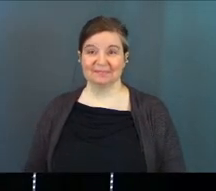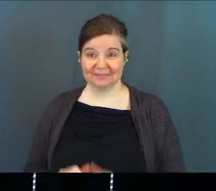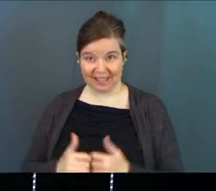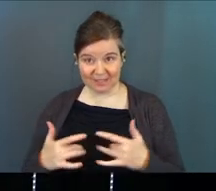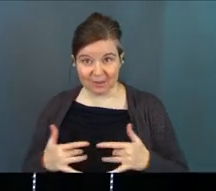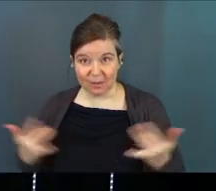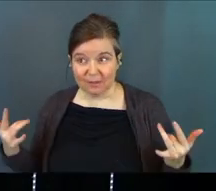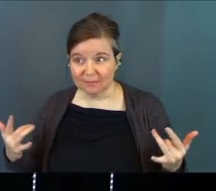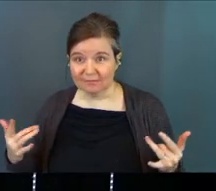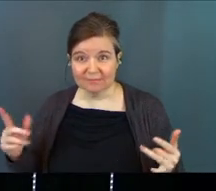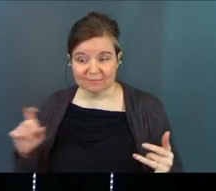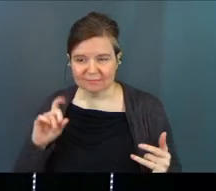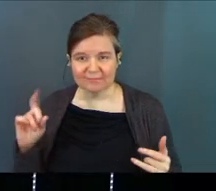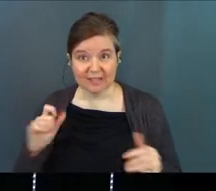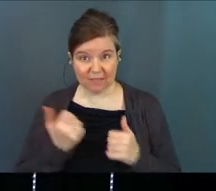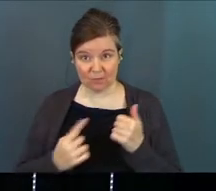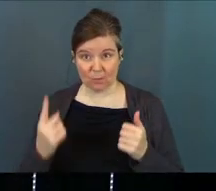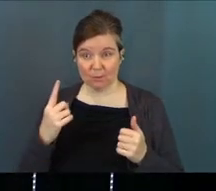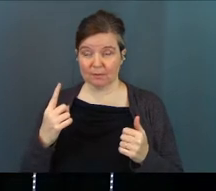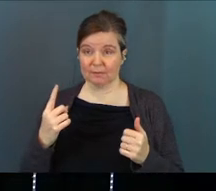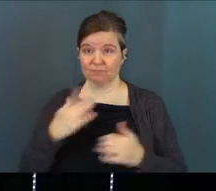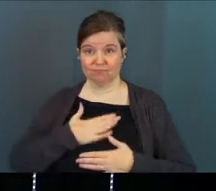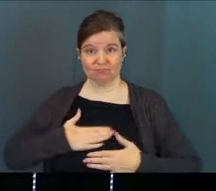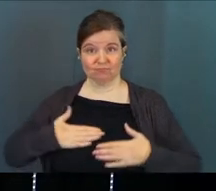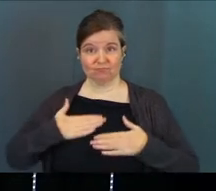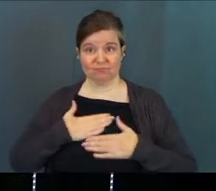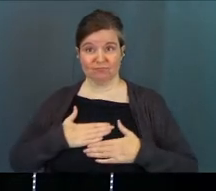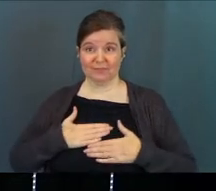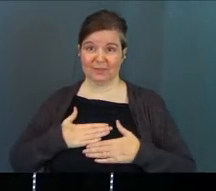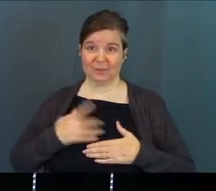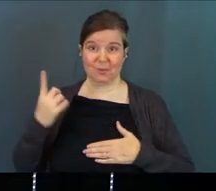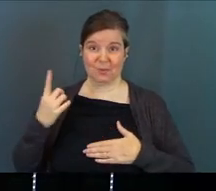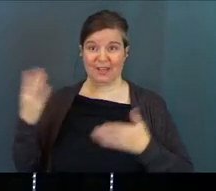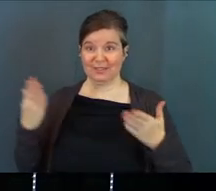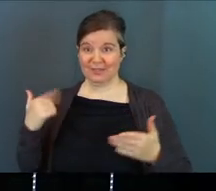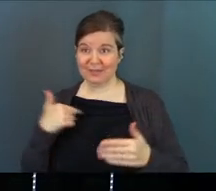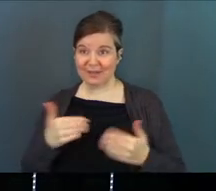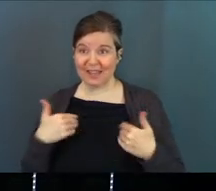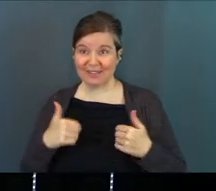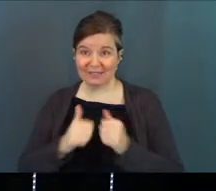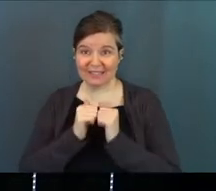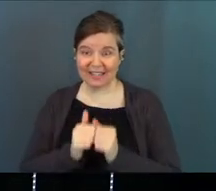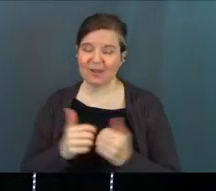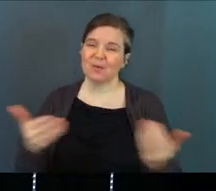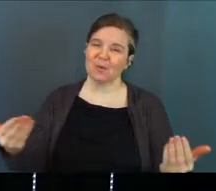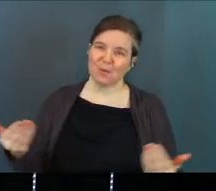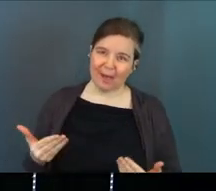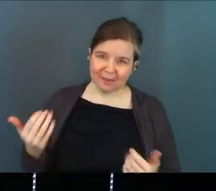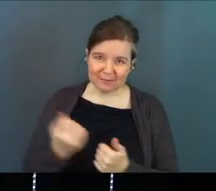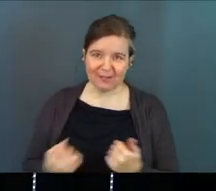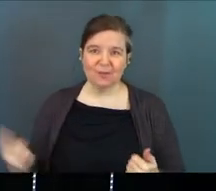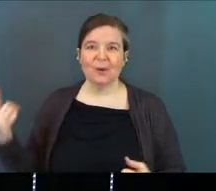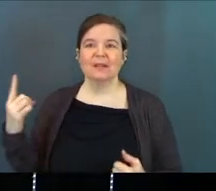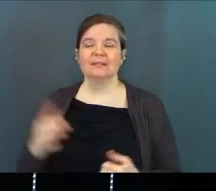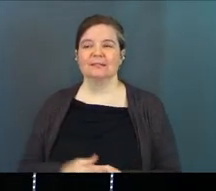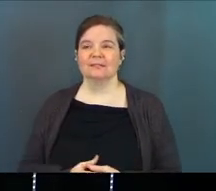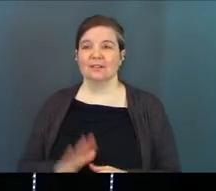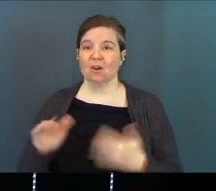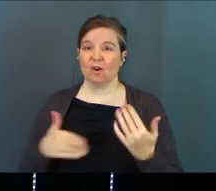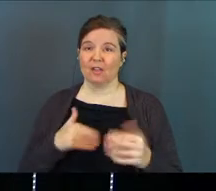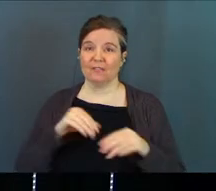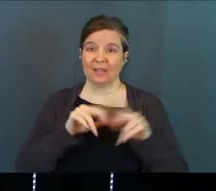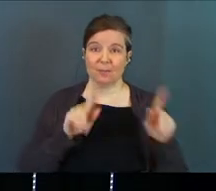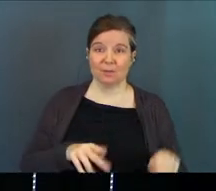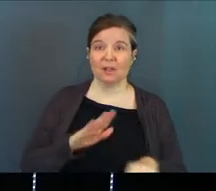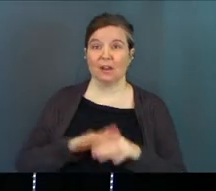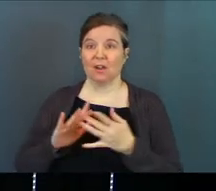How's it going? Is everybody enjoying this one service that we all have together? Welcome to everybody, all of